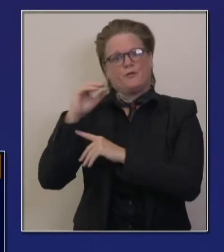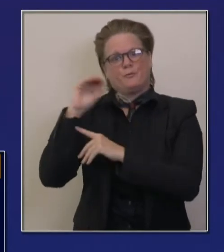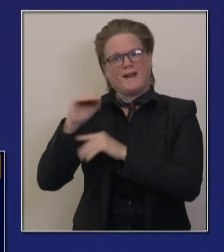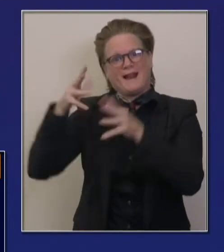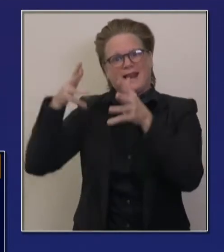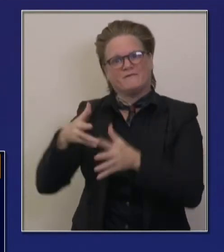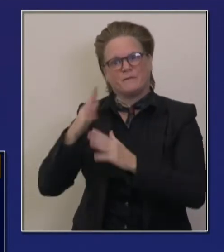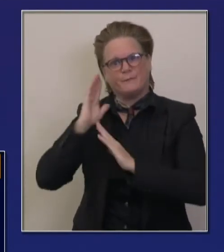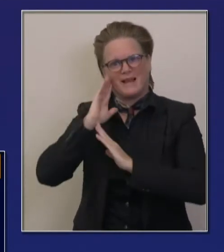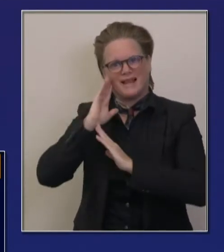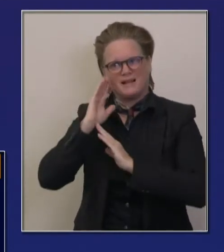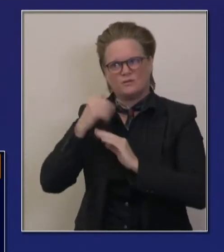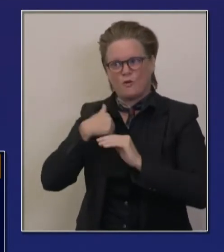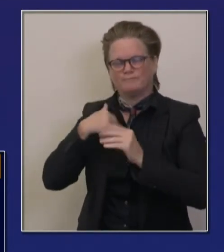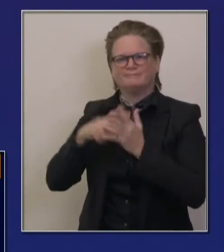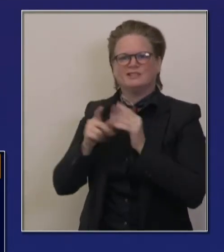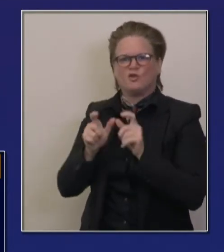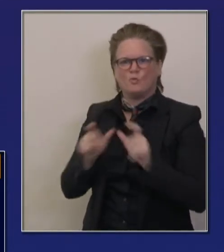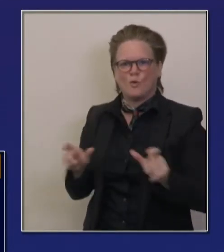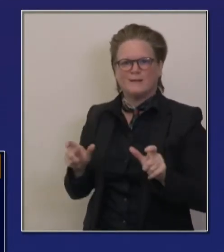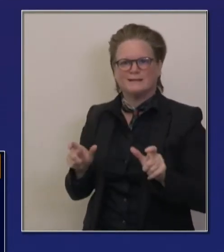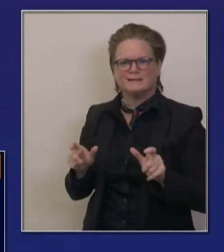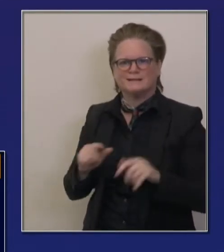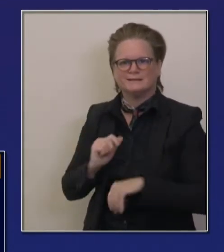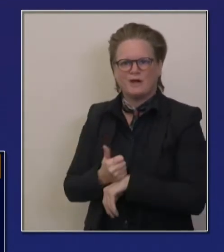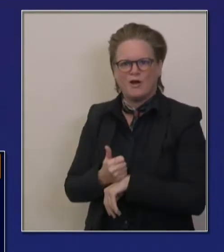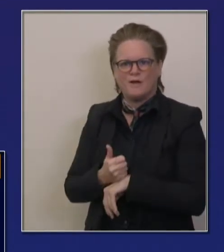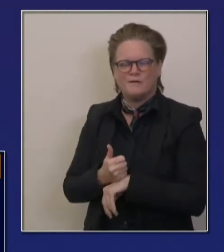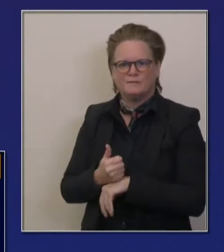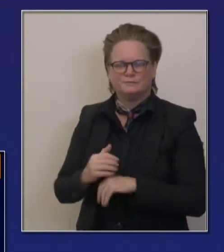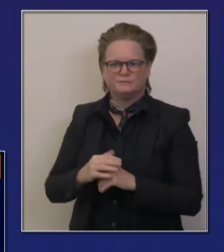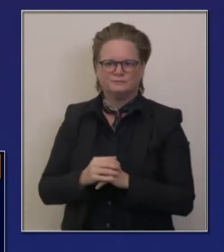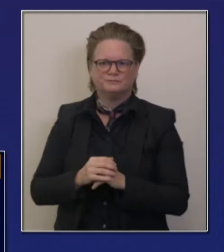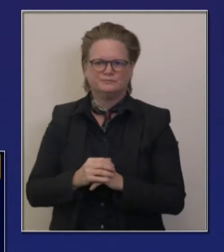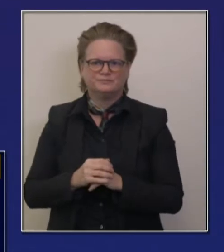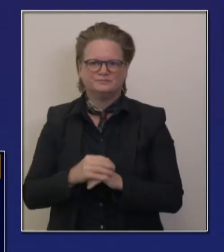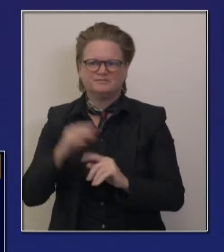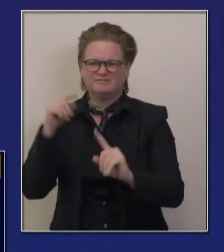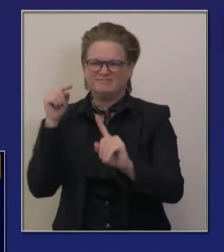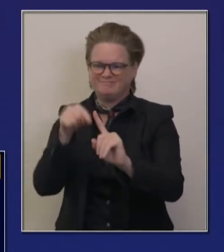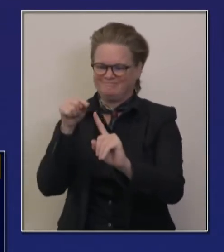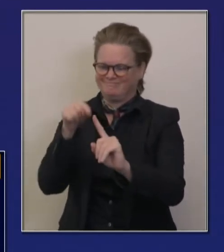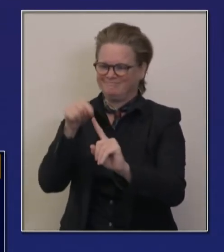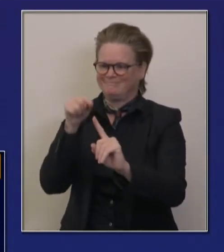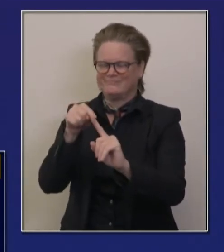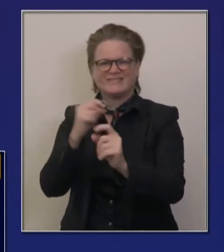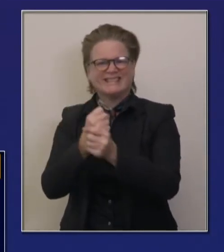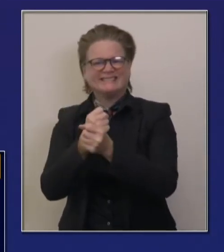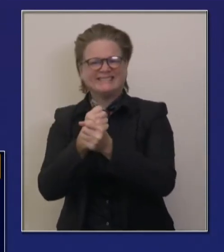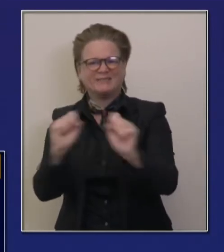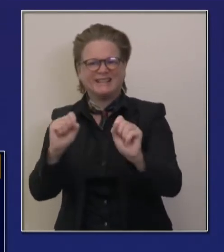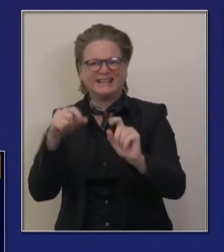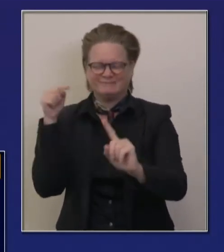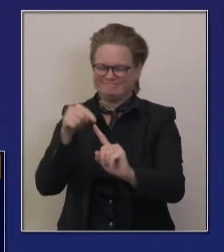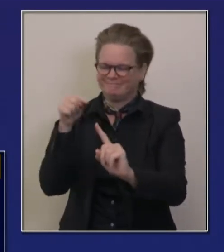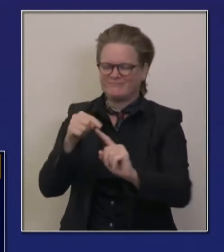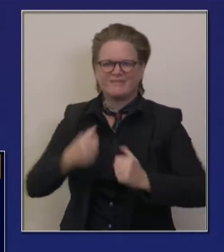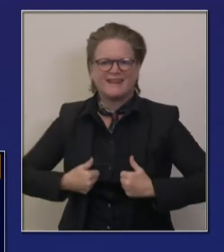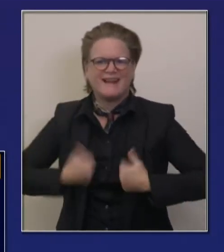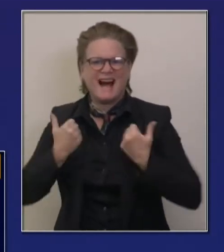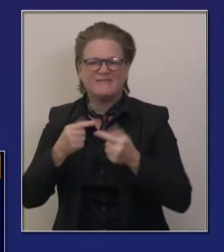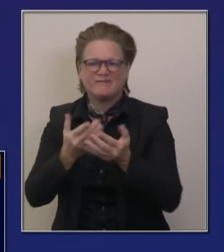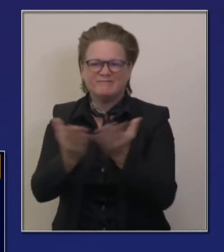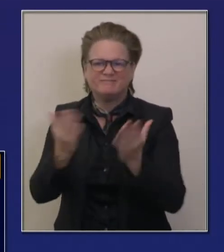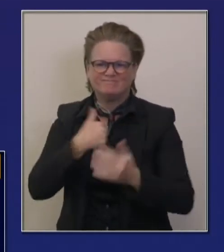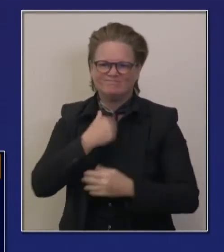want to talk about that in a second, but first let's update you on the regional stay at home order that went into effect after regions fell below 15%